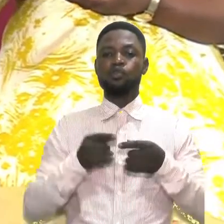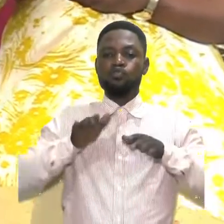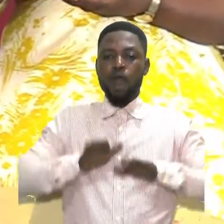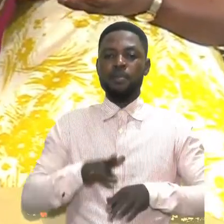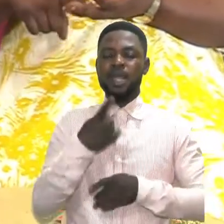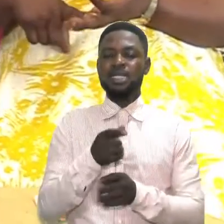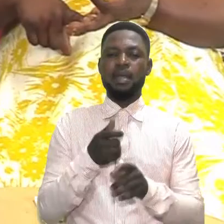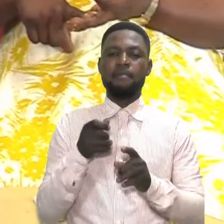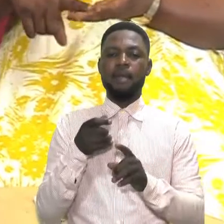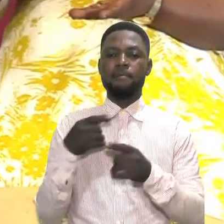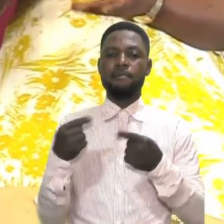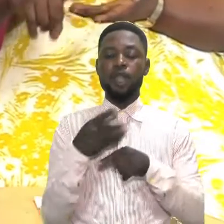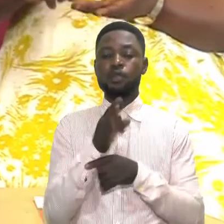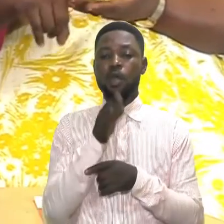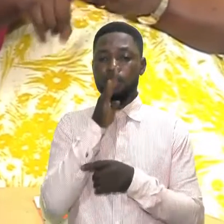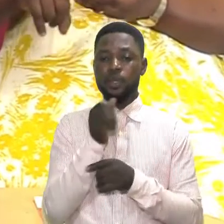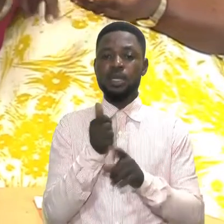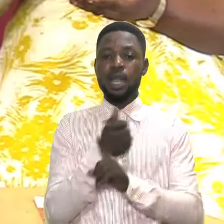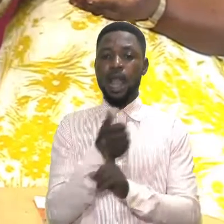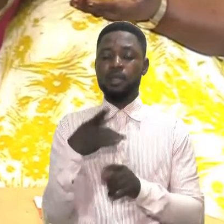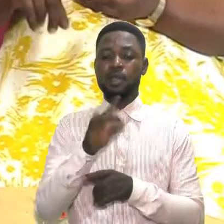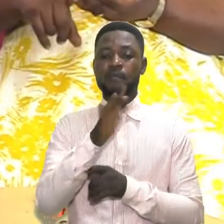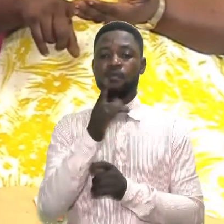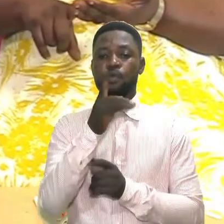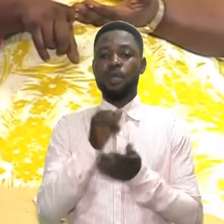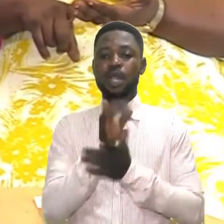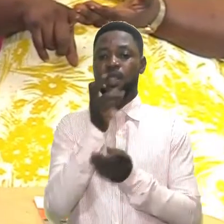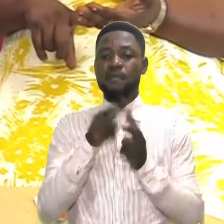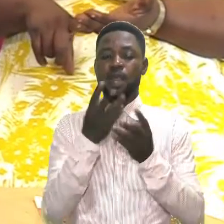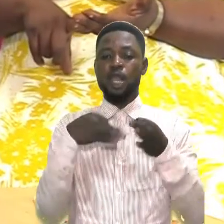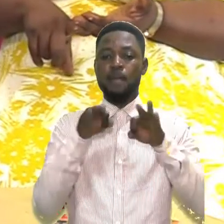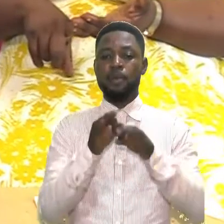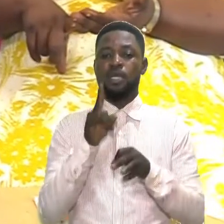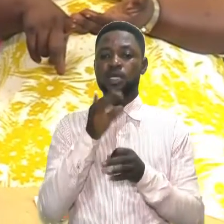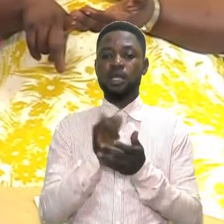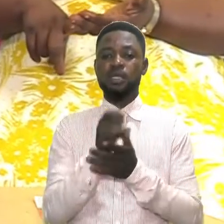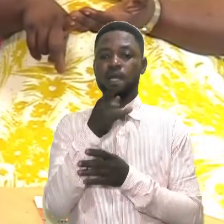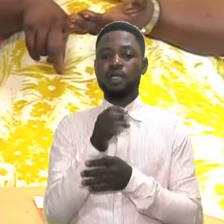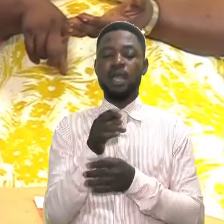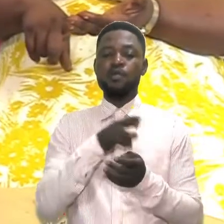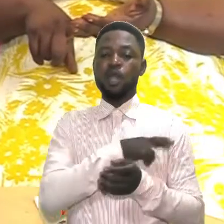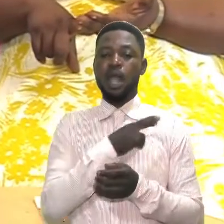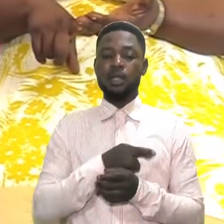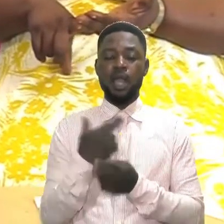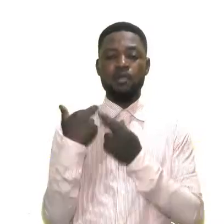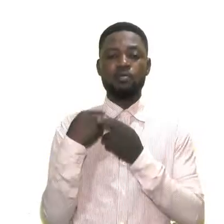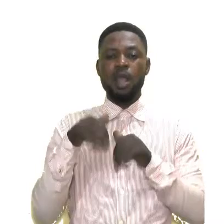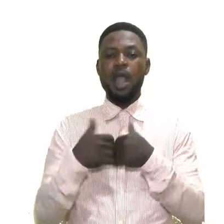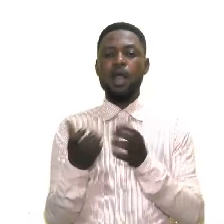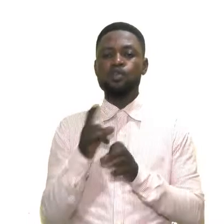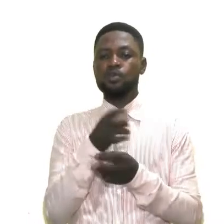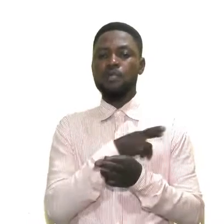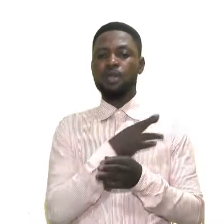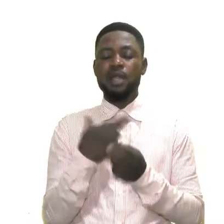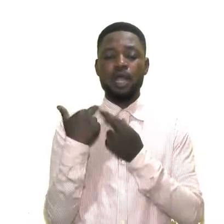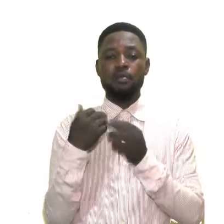the pain of being abused. Then, the fifth one which is very, very vital, the fifth step is reacting responsibly. How